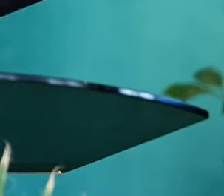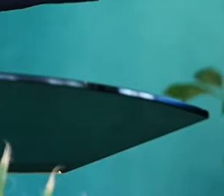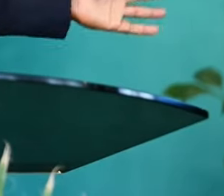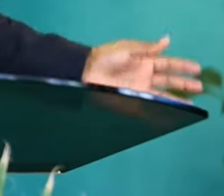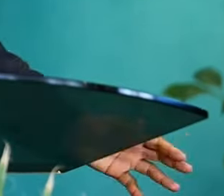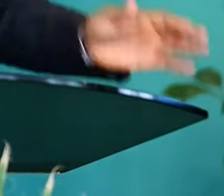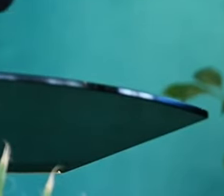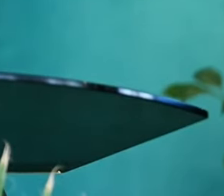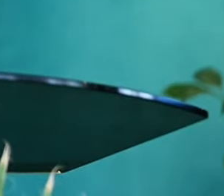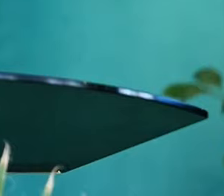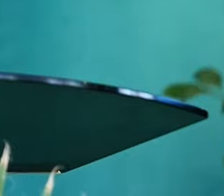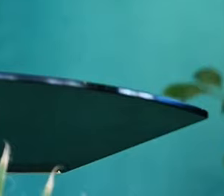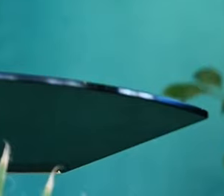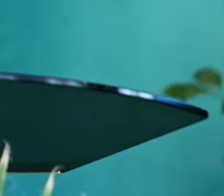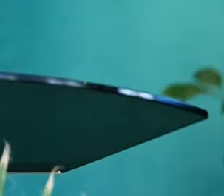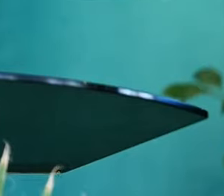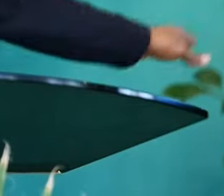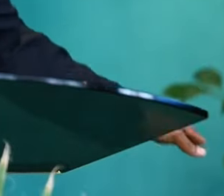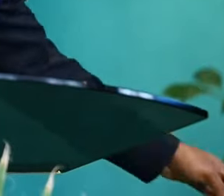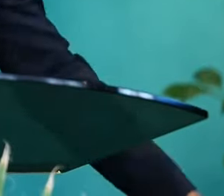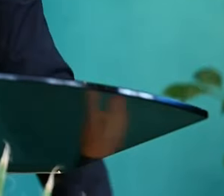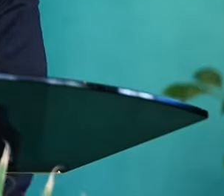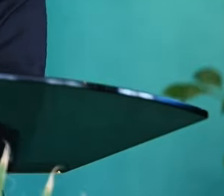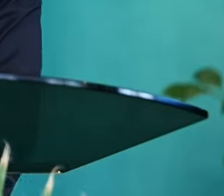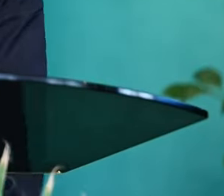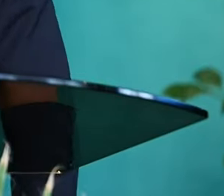sing, heaven is my home, heaven is not any believer's home.